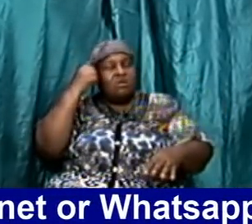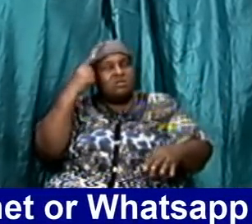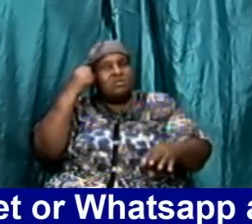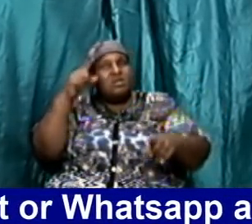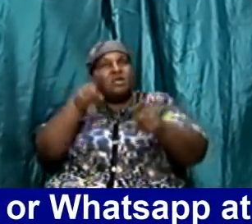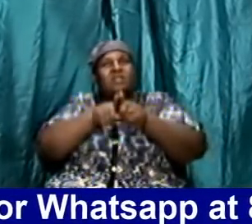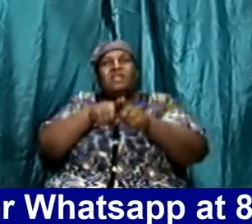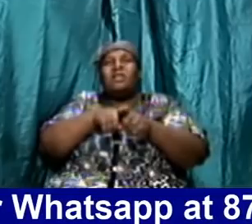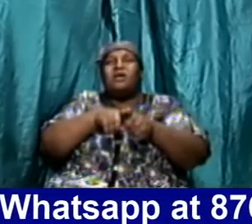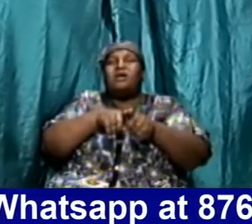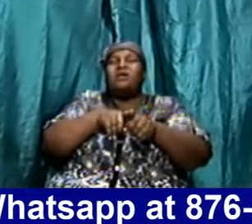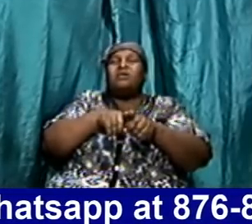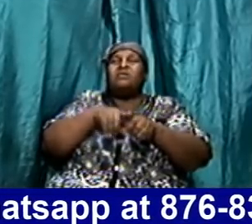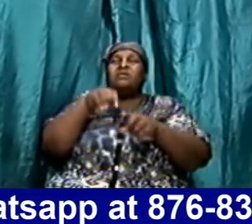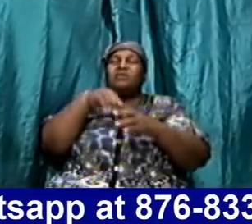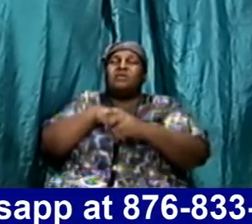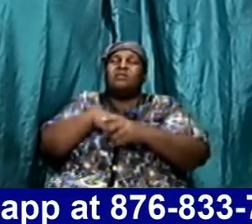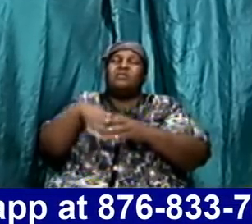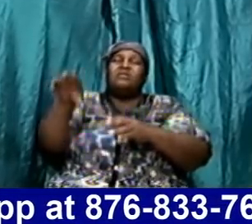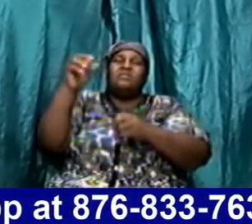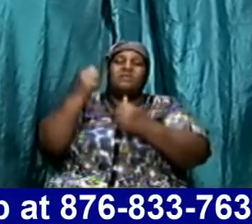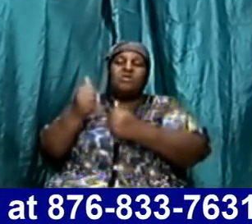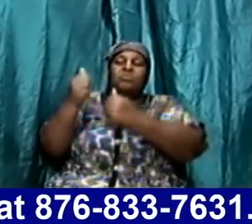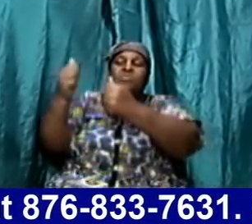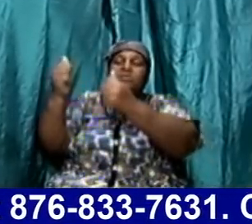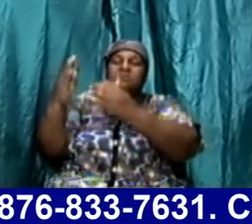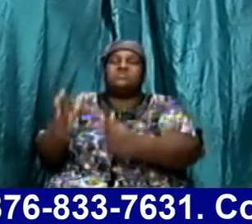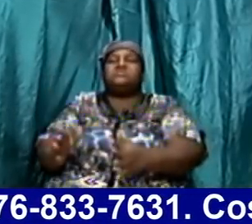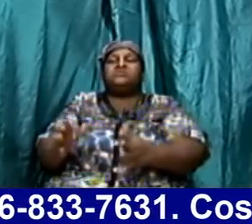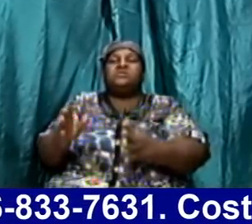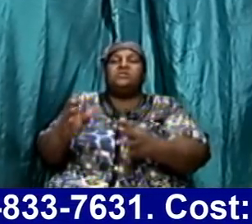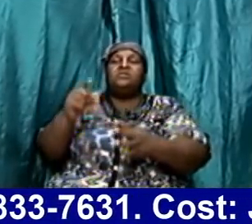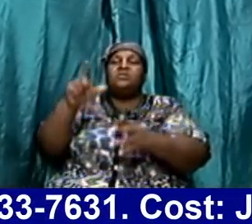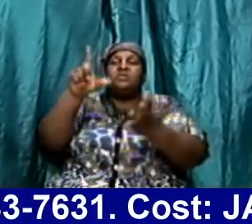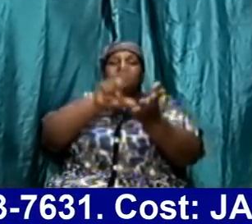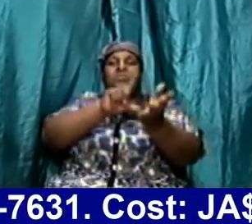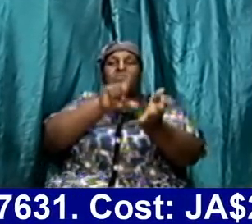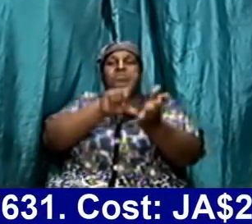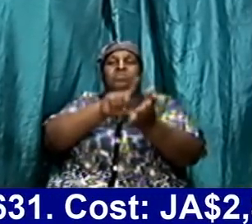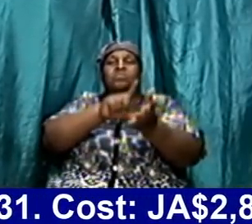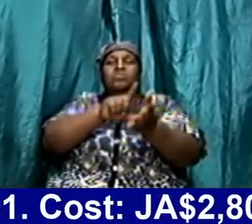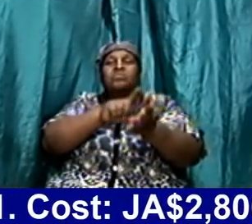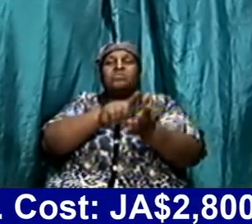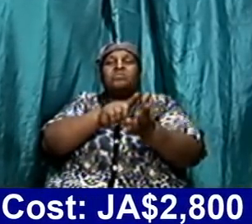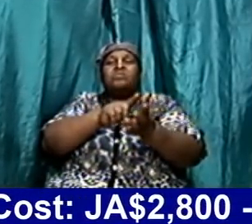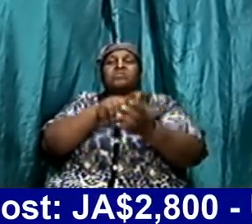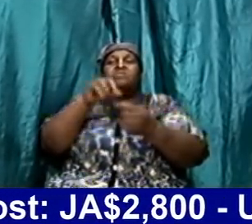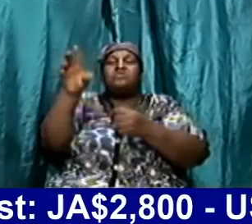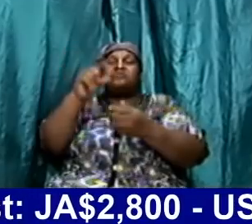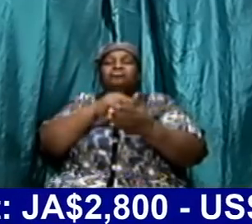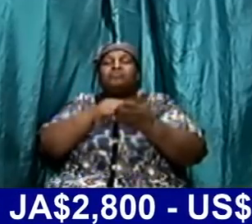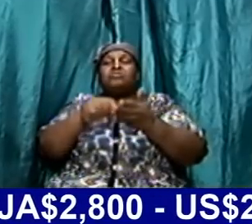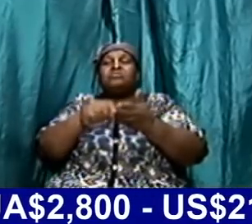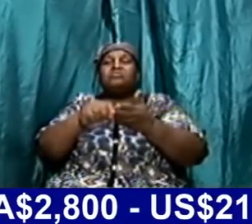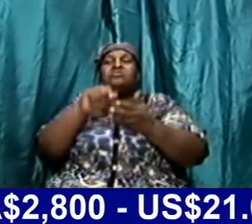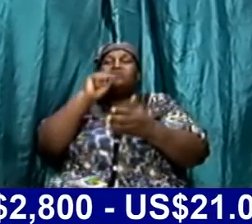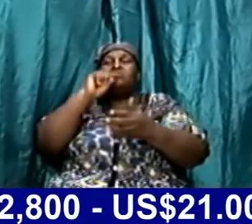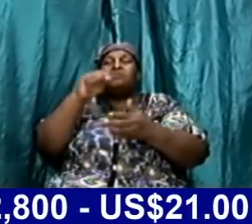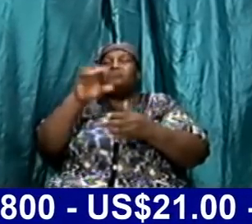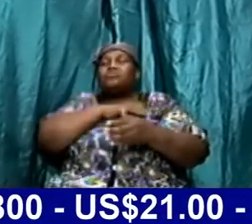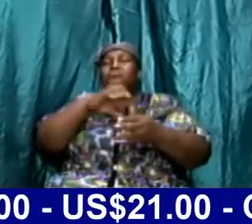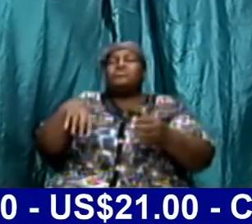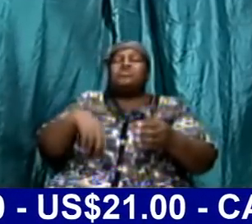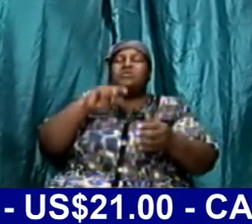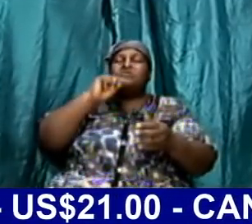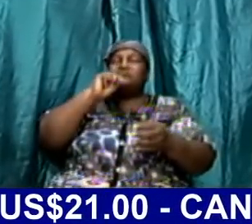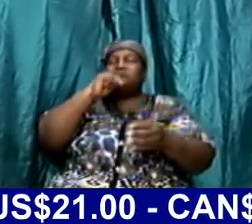in Luke chapter 24 that they might understand the scriptures that thus it is written thus it be of Christ to suffer and to raise